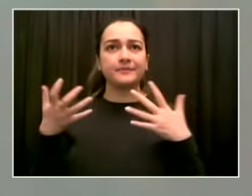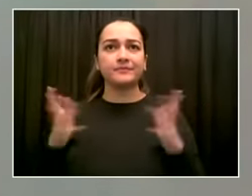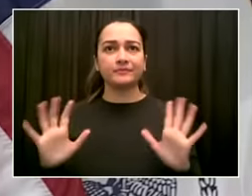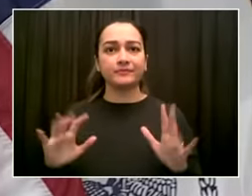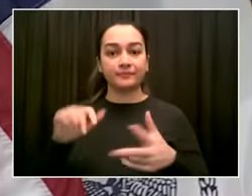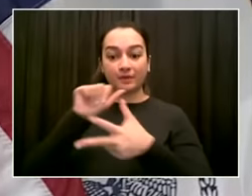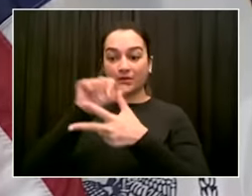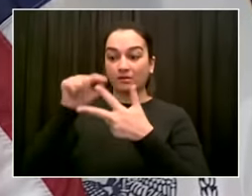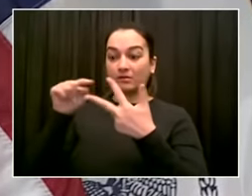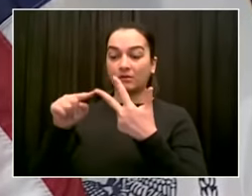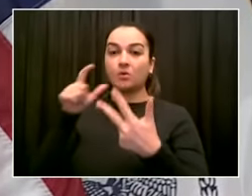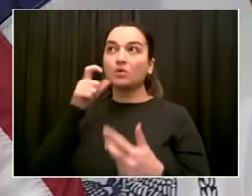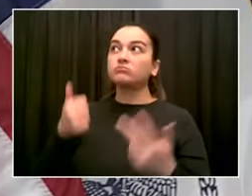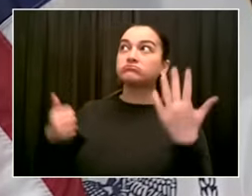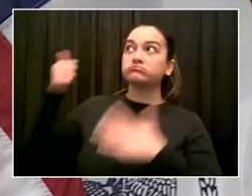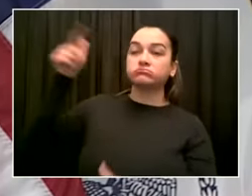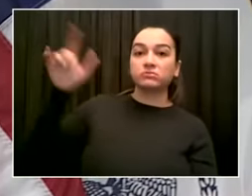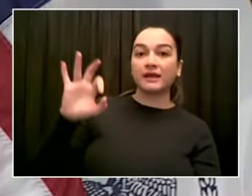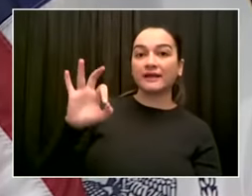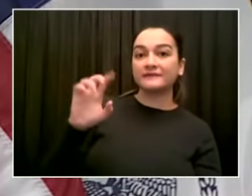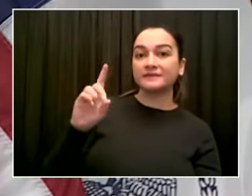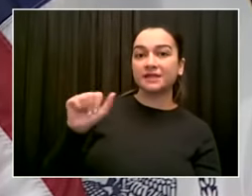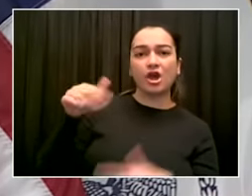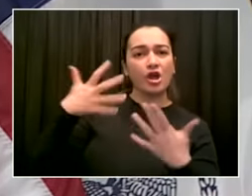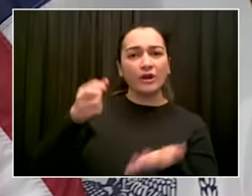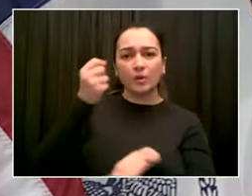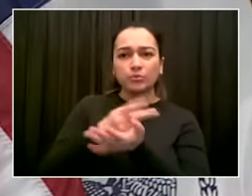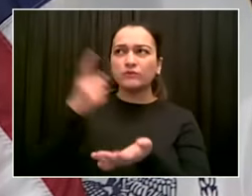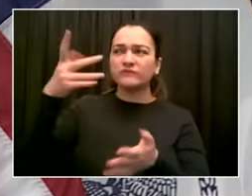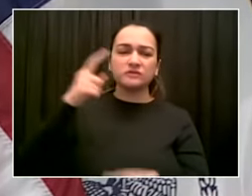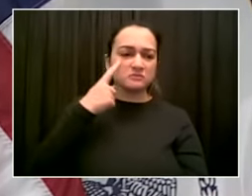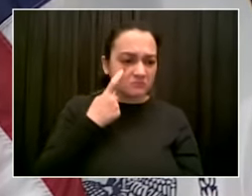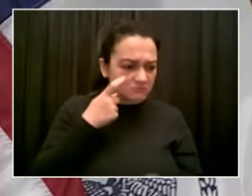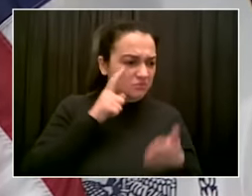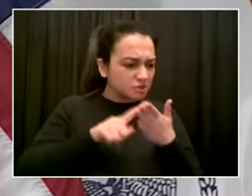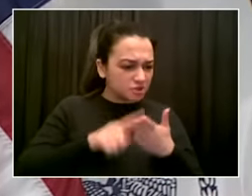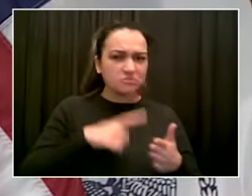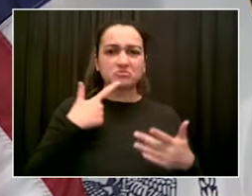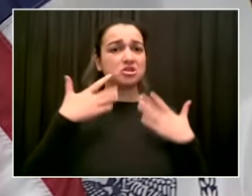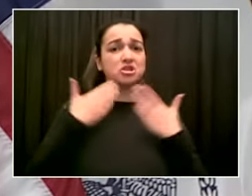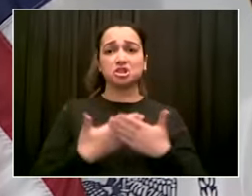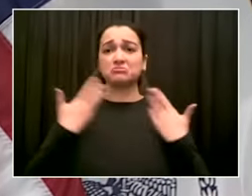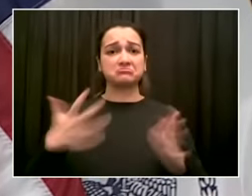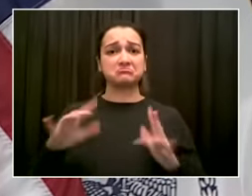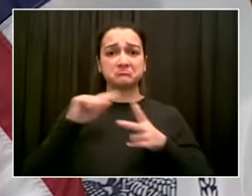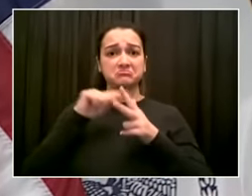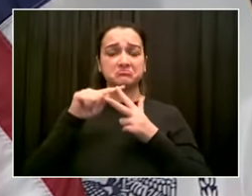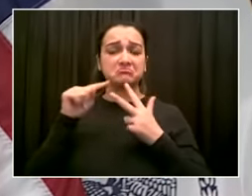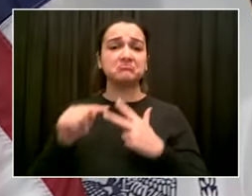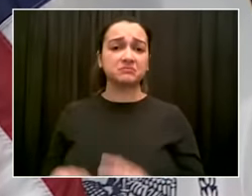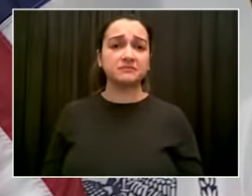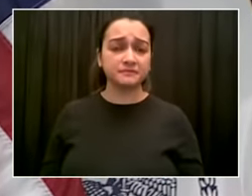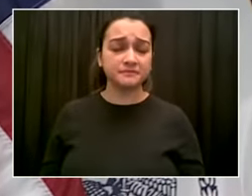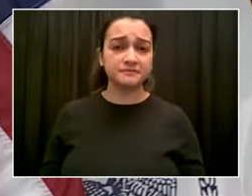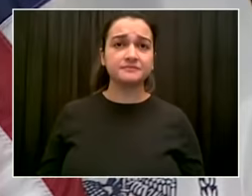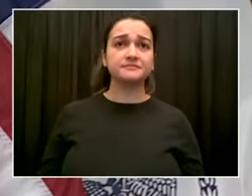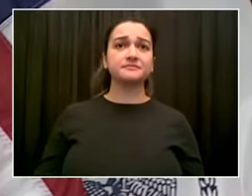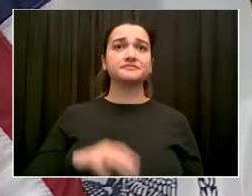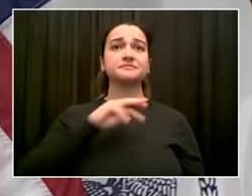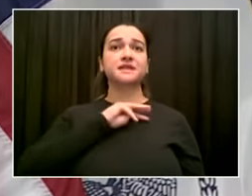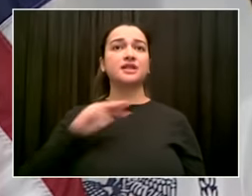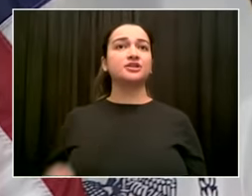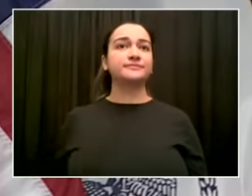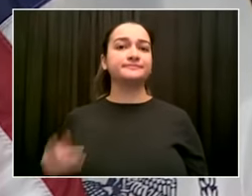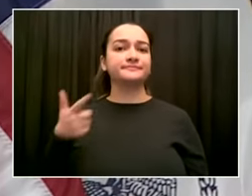Thank you very much. And look again, Sydney, thank you for the question about the Javits Center. mean, we often have questions about